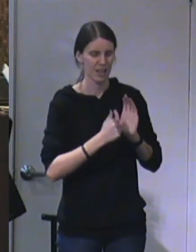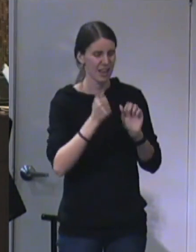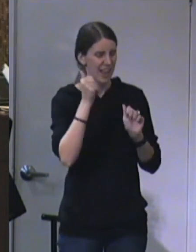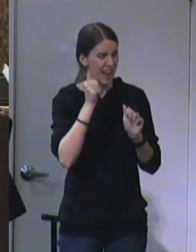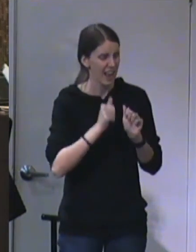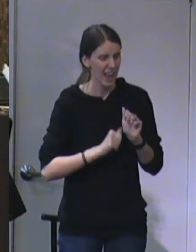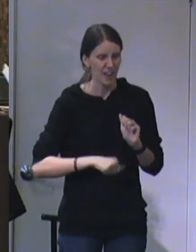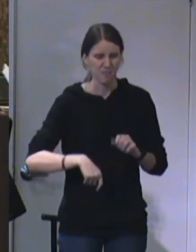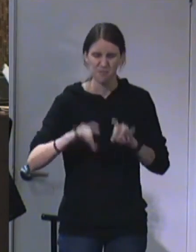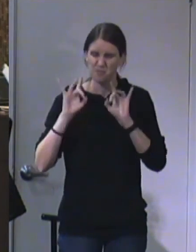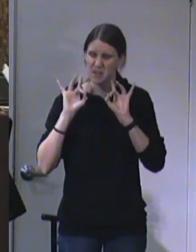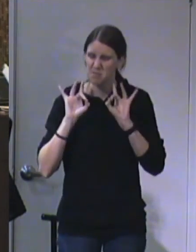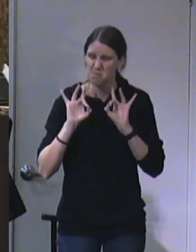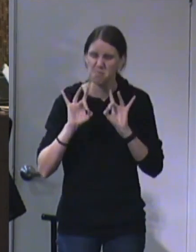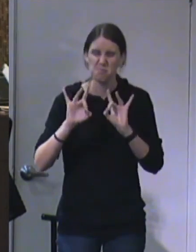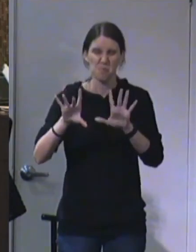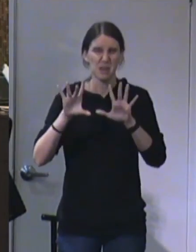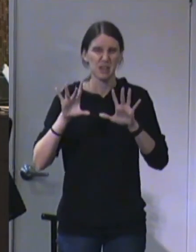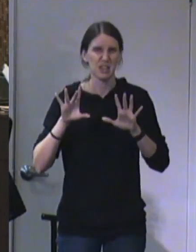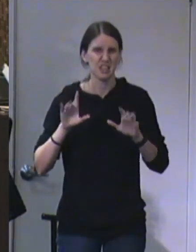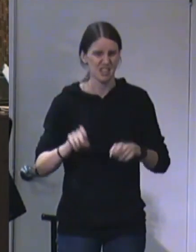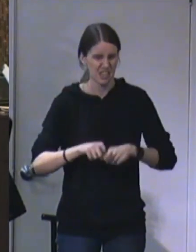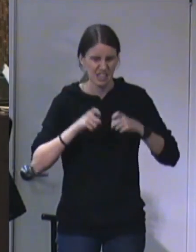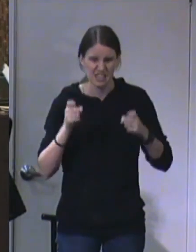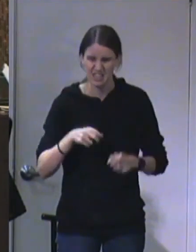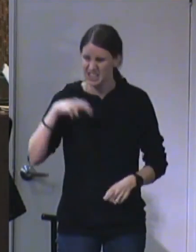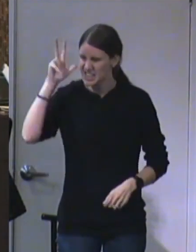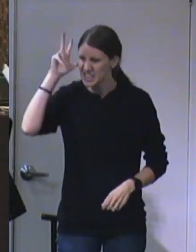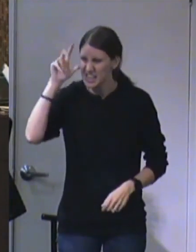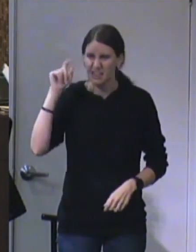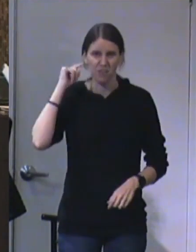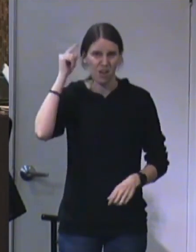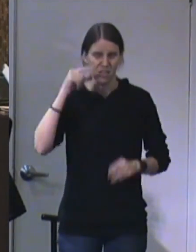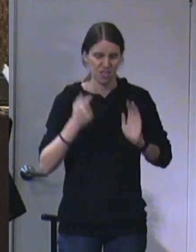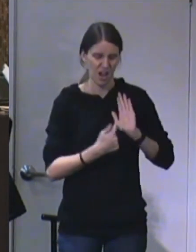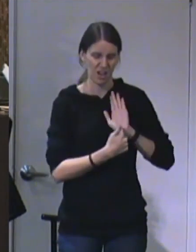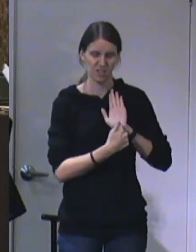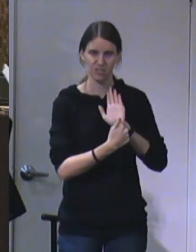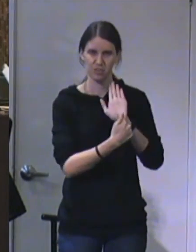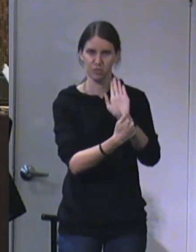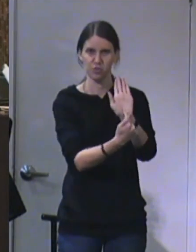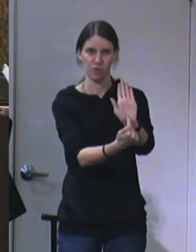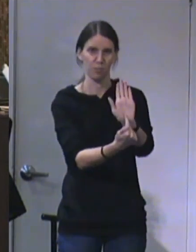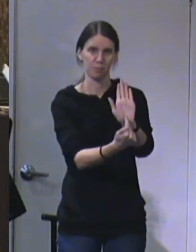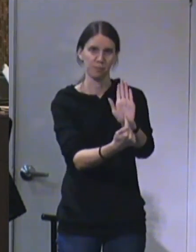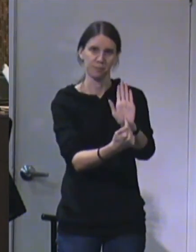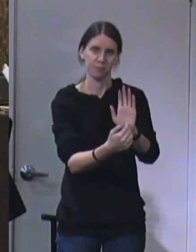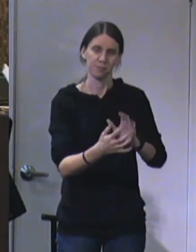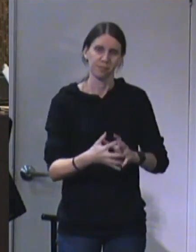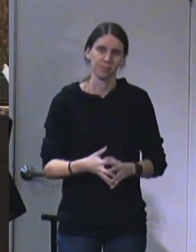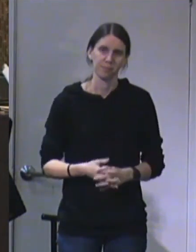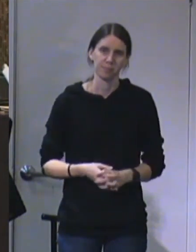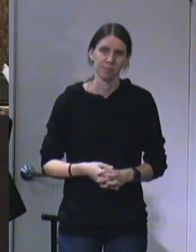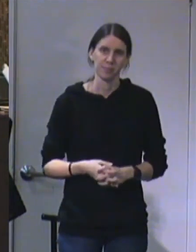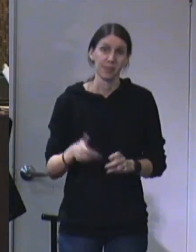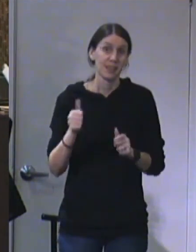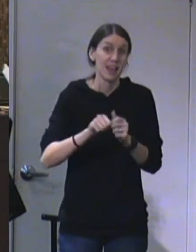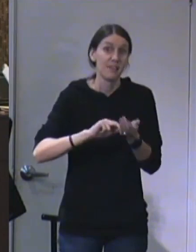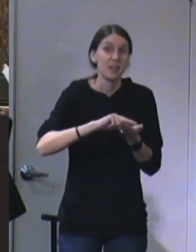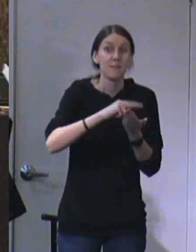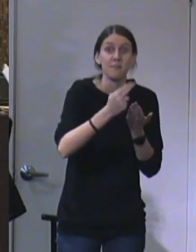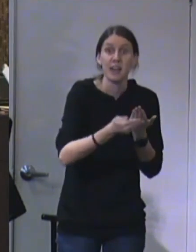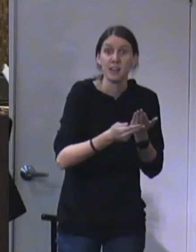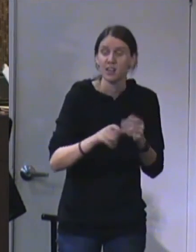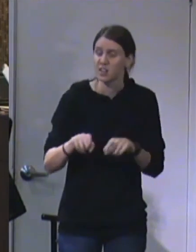every wicked, iniquity, evil thought, anything that's in our lives. Every